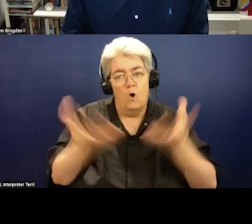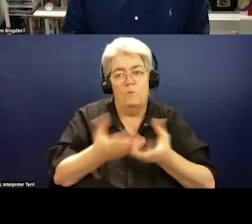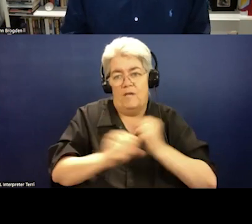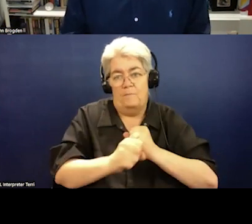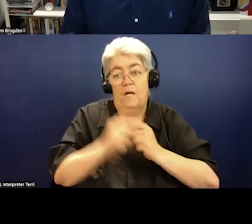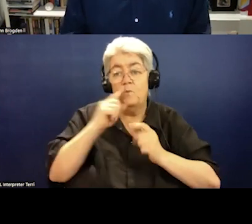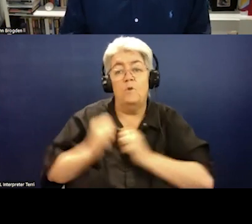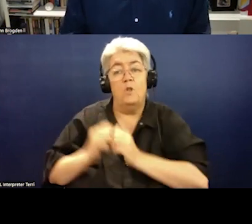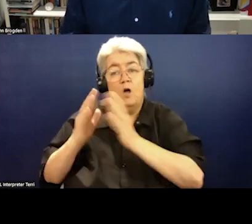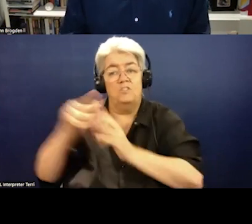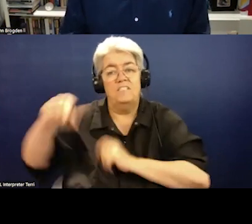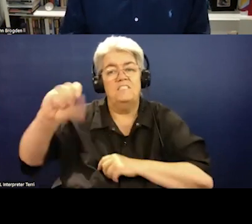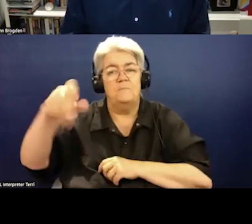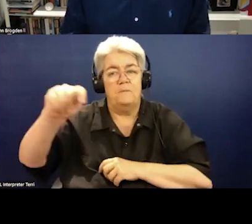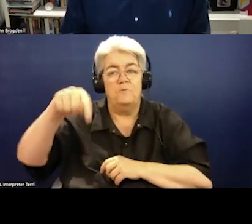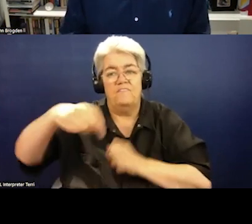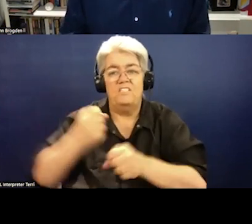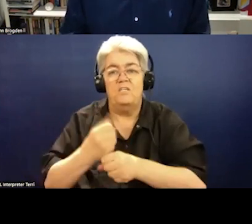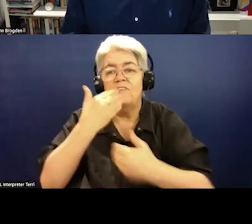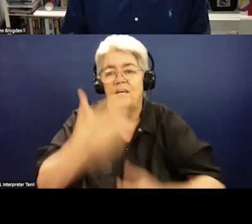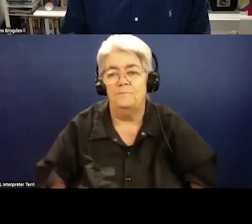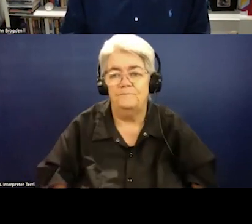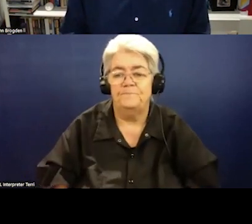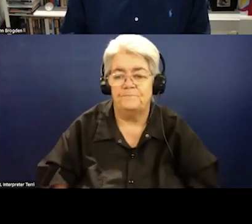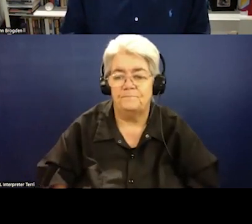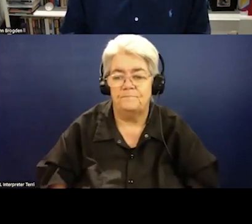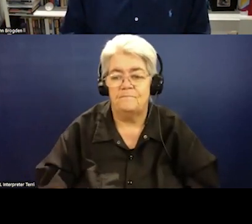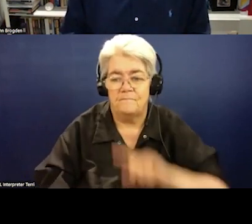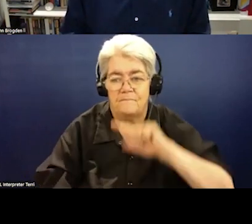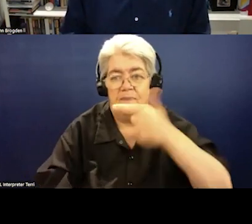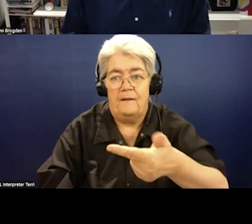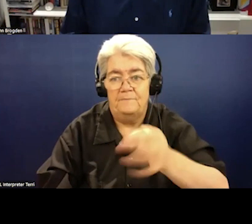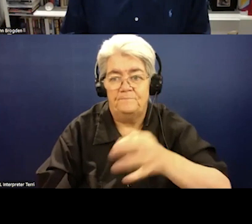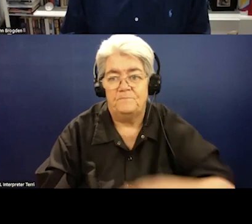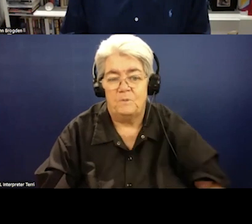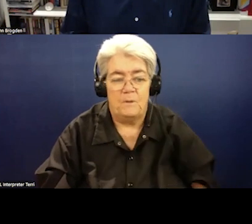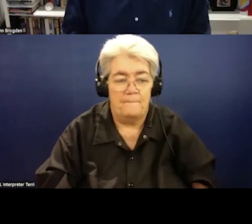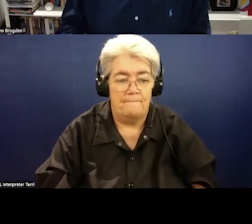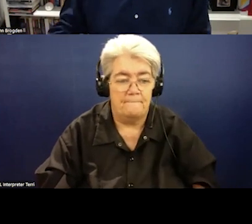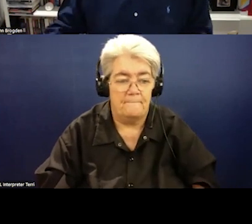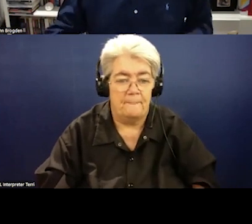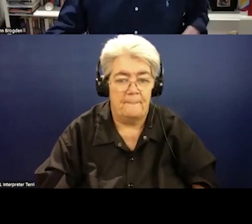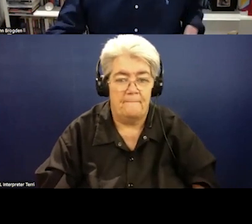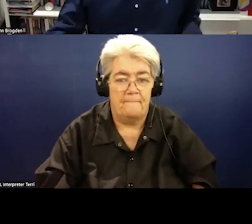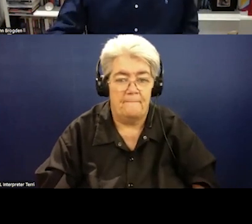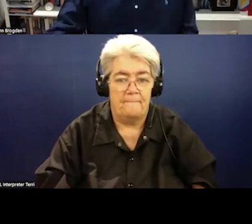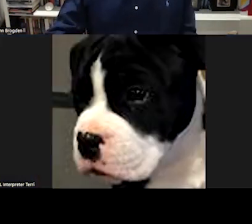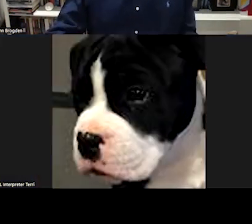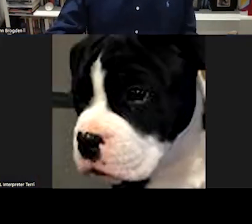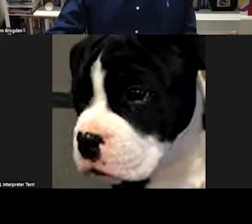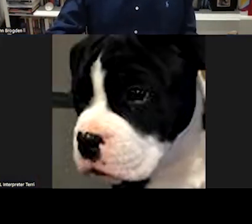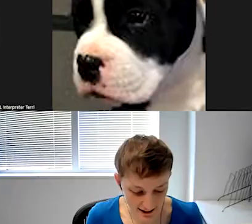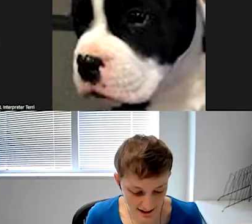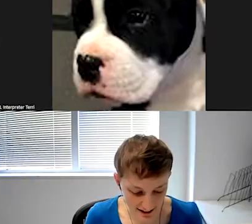launching it in September this year. Thank you. Thank you, John. I really just appreciate your sharing your